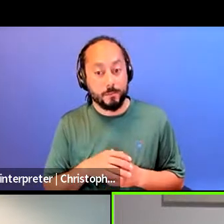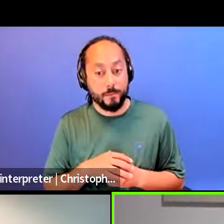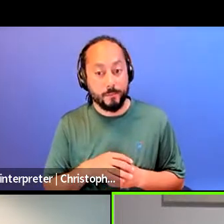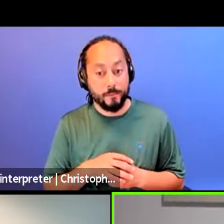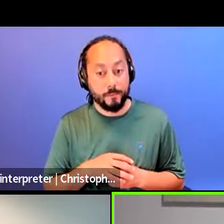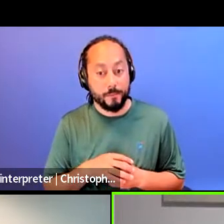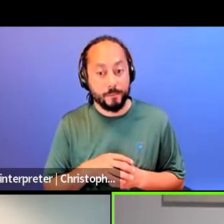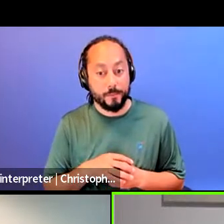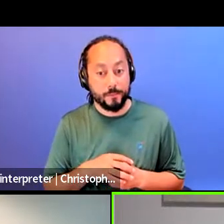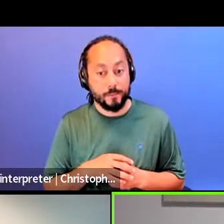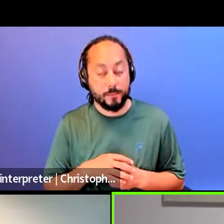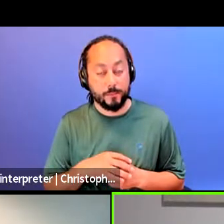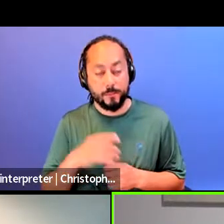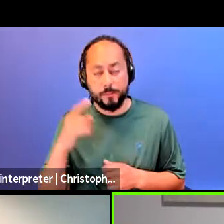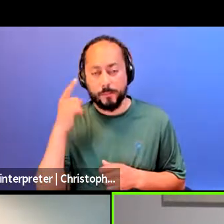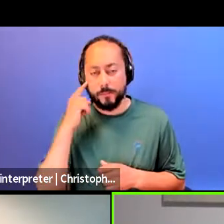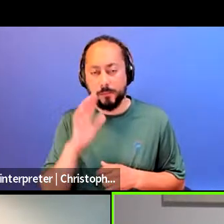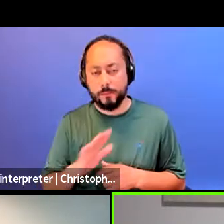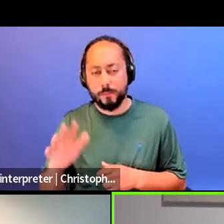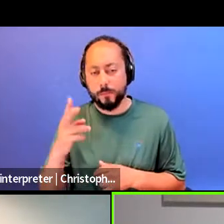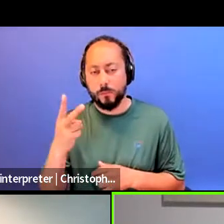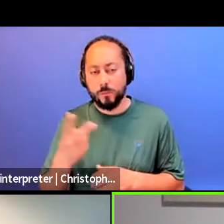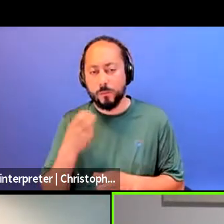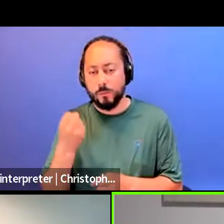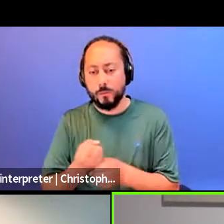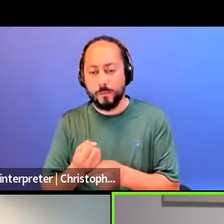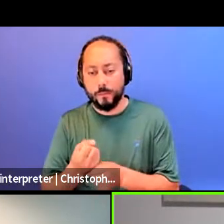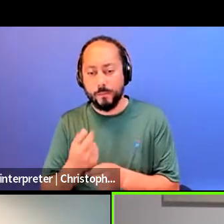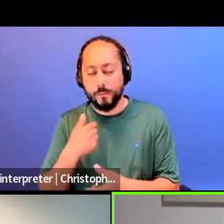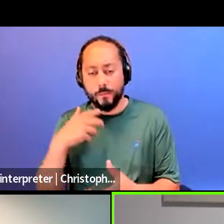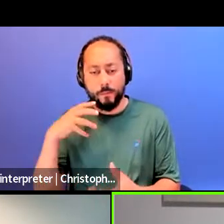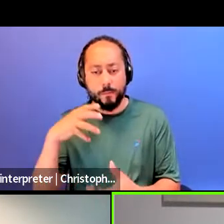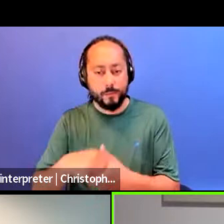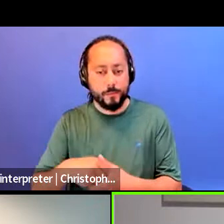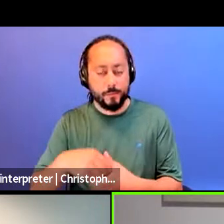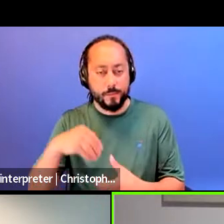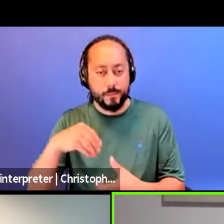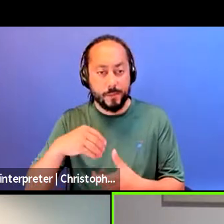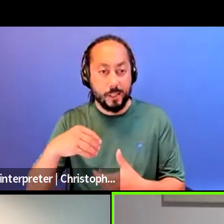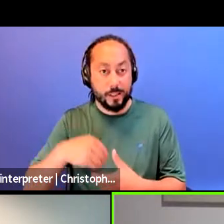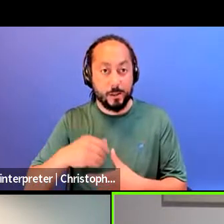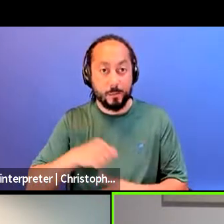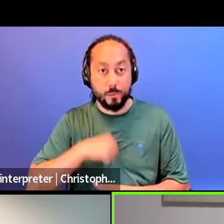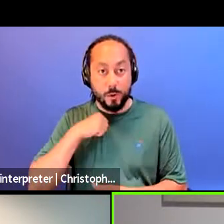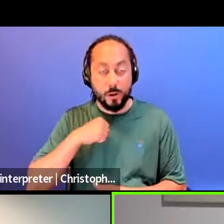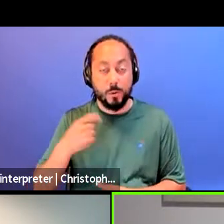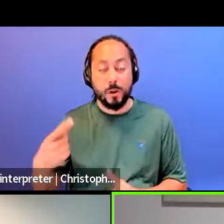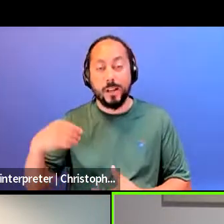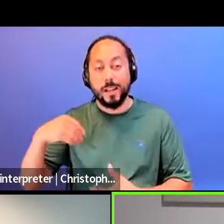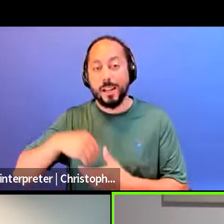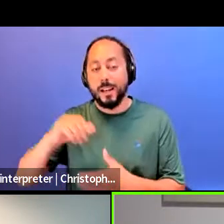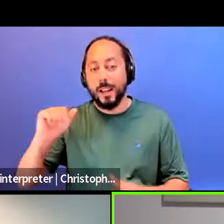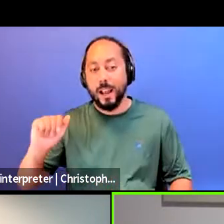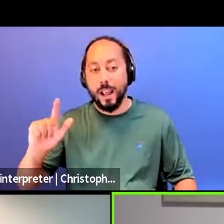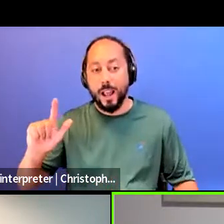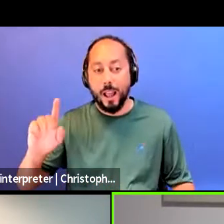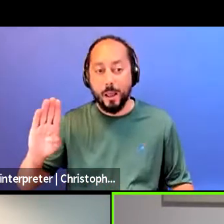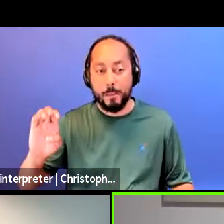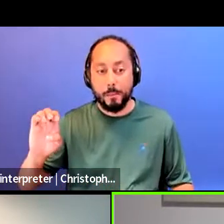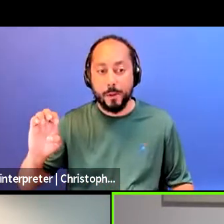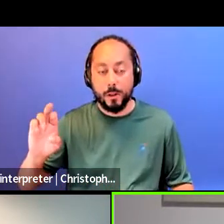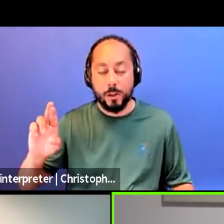I think there's maybe two years that I participated in any Pride. One was in Albuquerque and one was here in Toronto